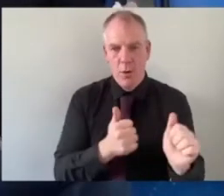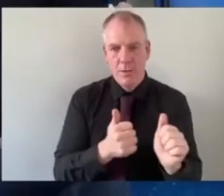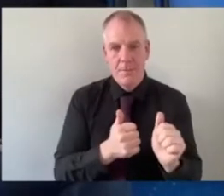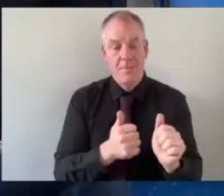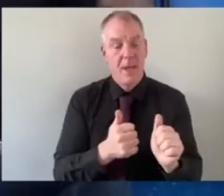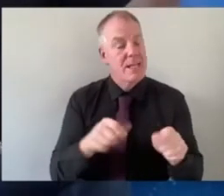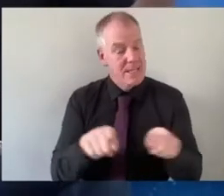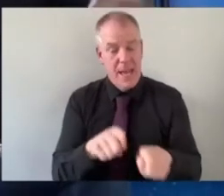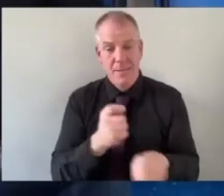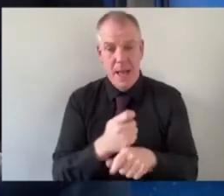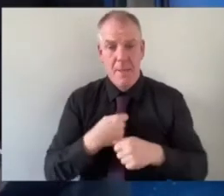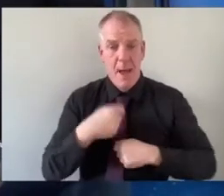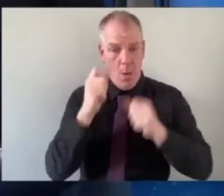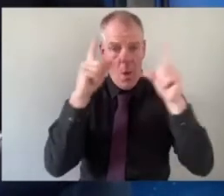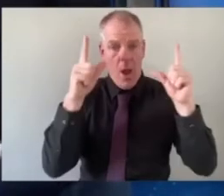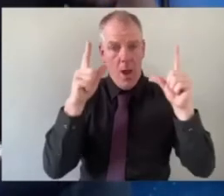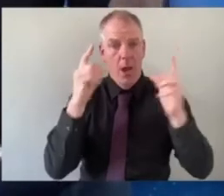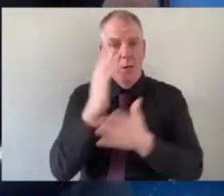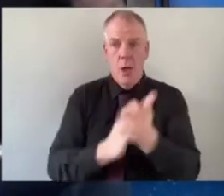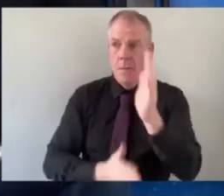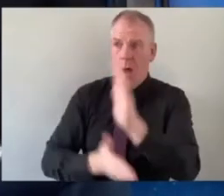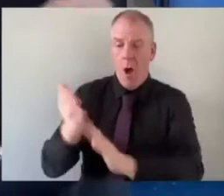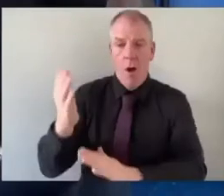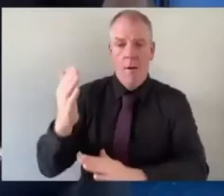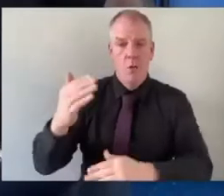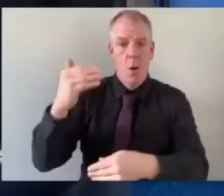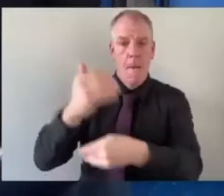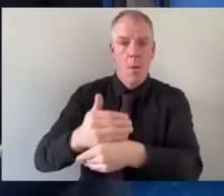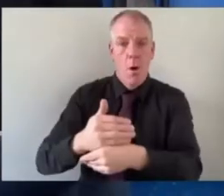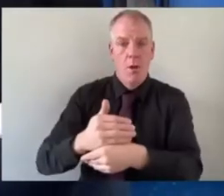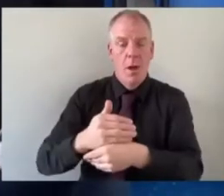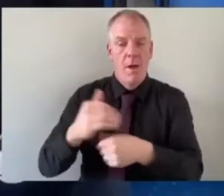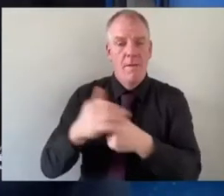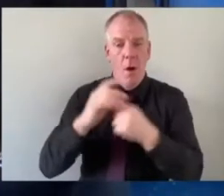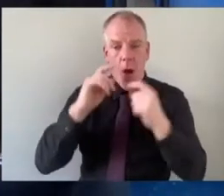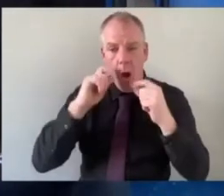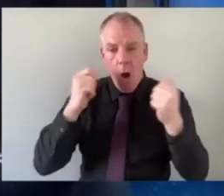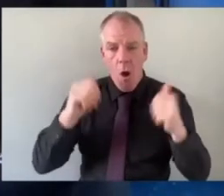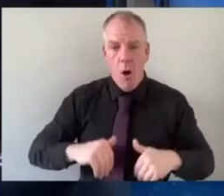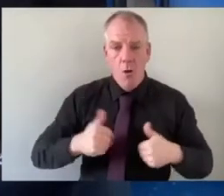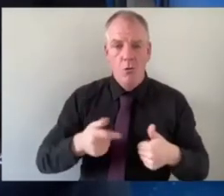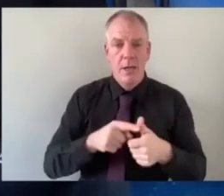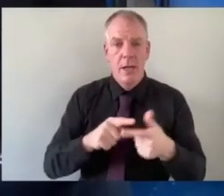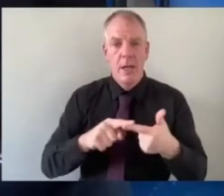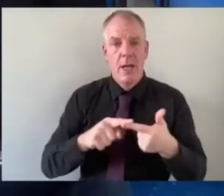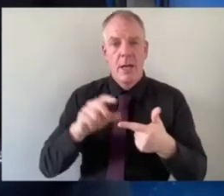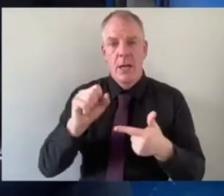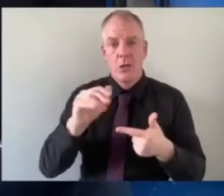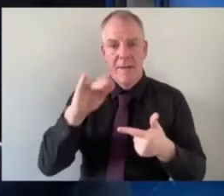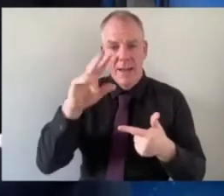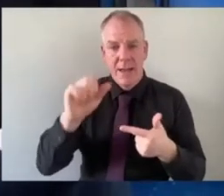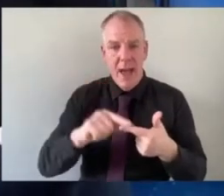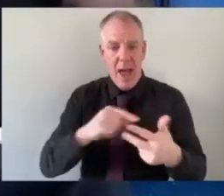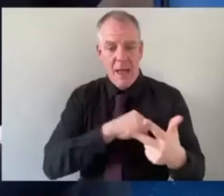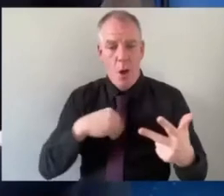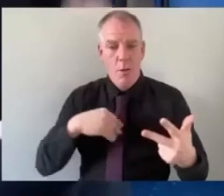that as we talk now there are people making their way to borders in in hungary and slovakia and um also poland from from the ukraine and